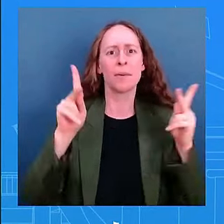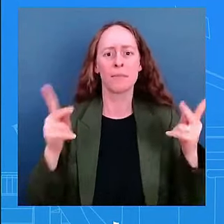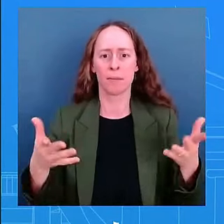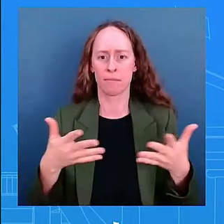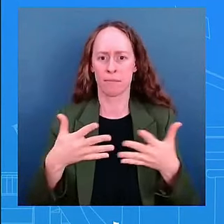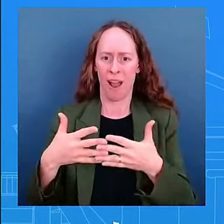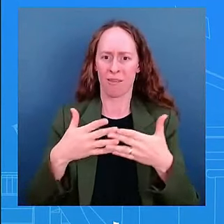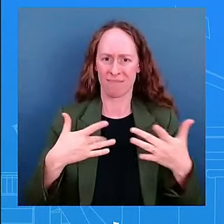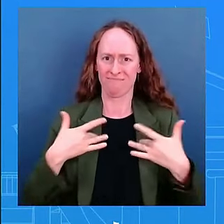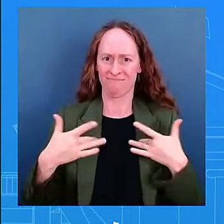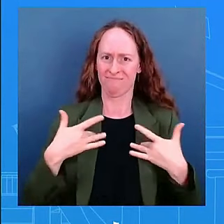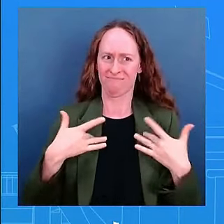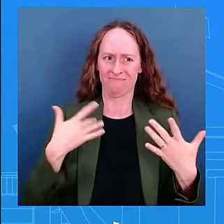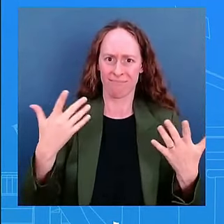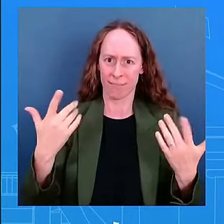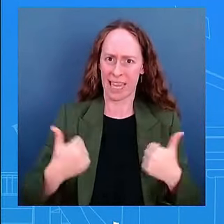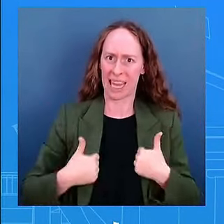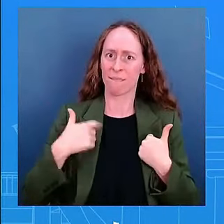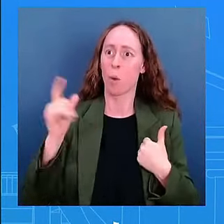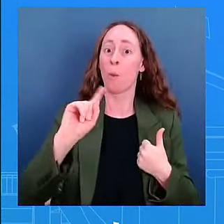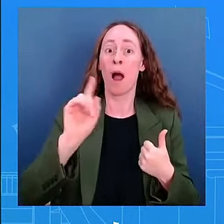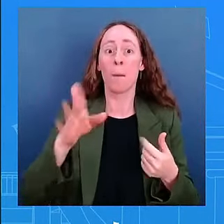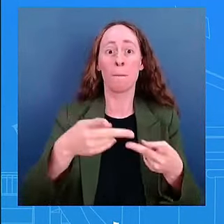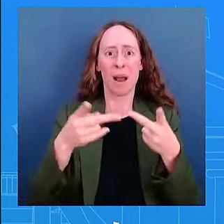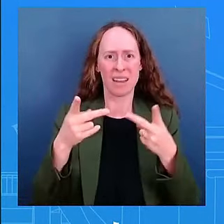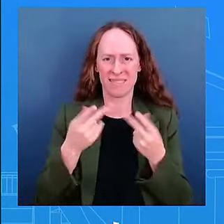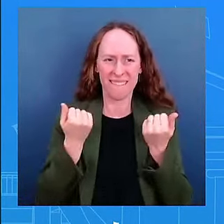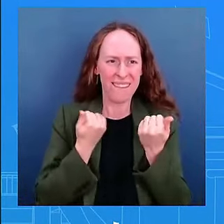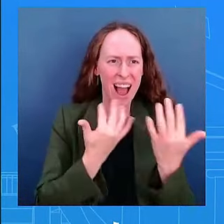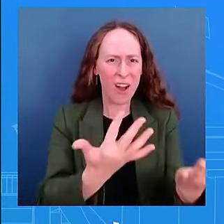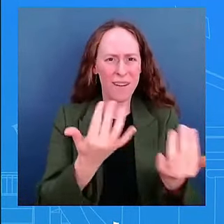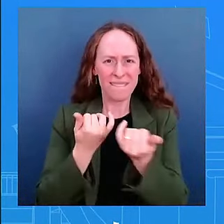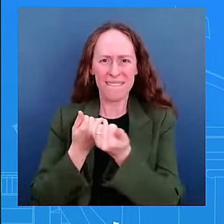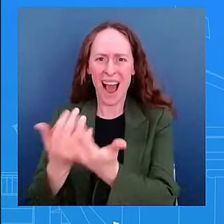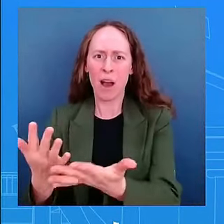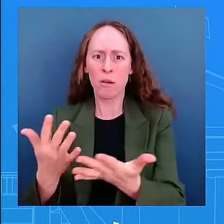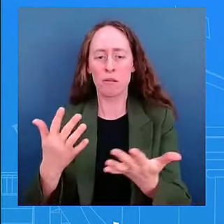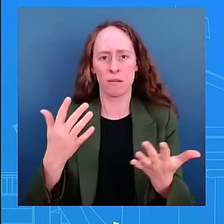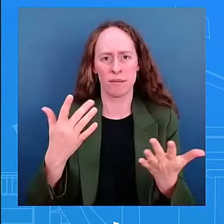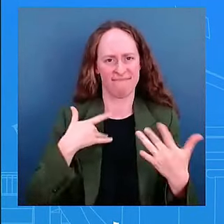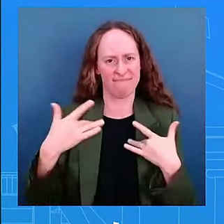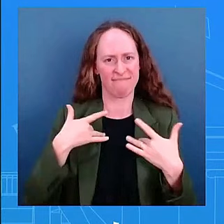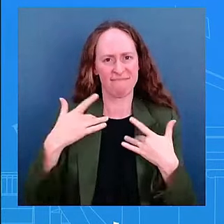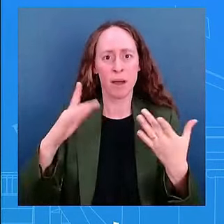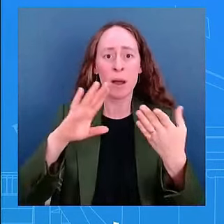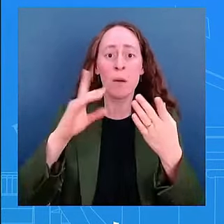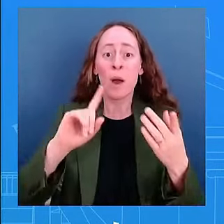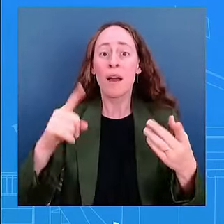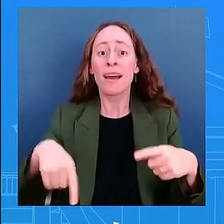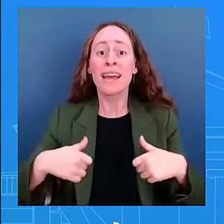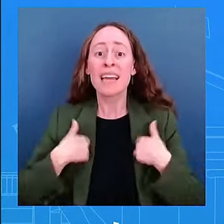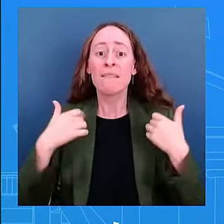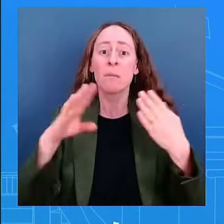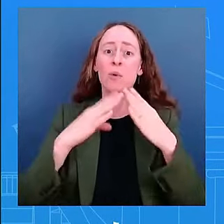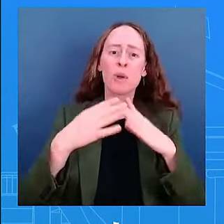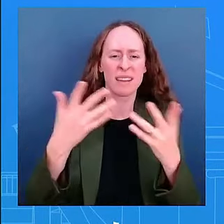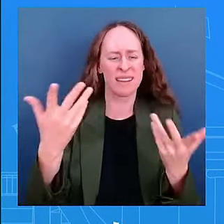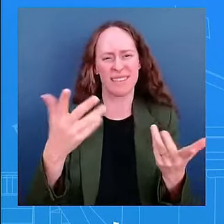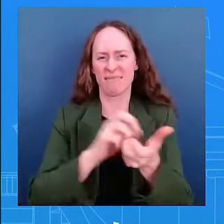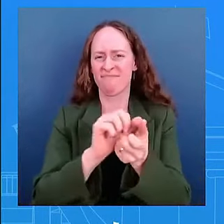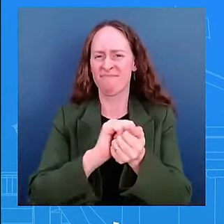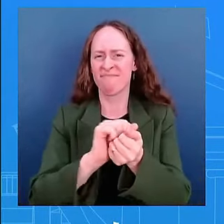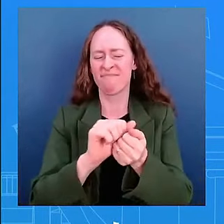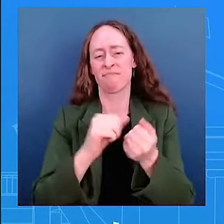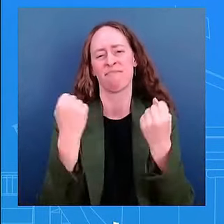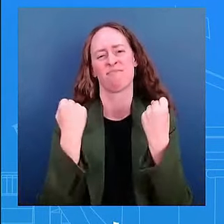continues to devastate communities across the western united states the president has been briefed on the of fires including the